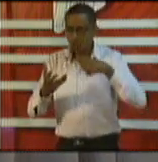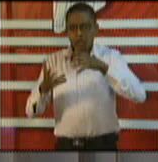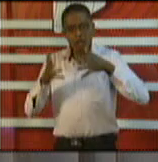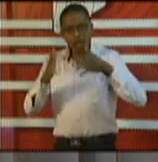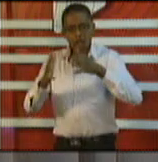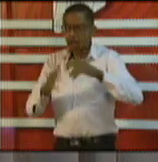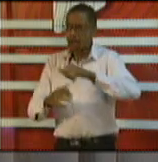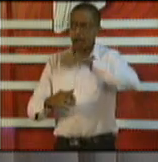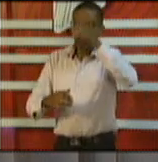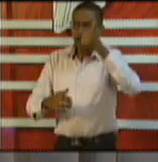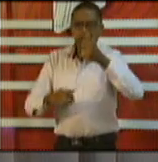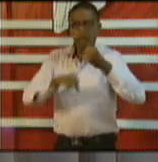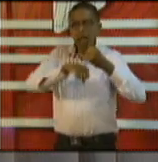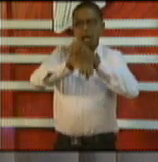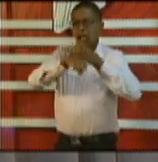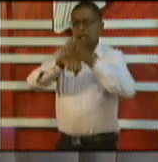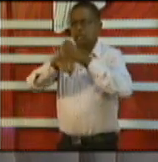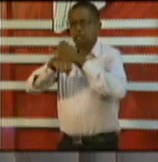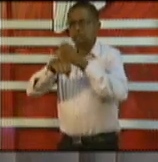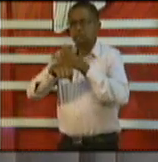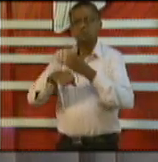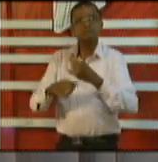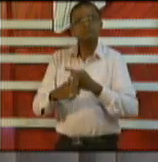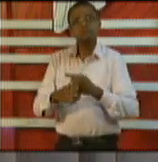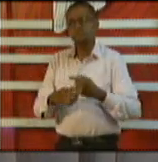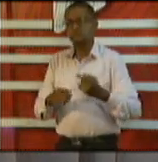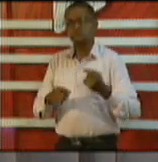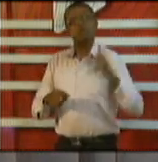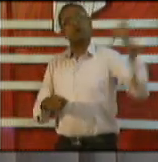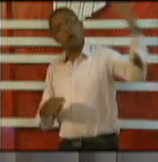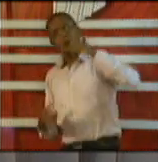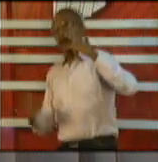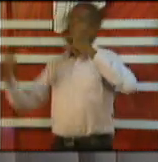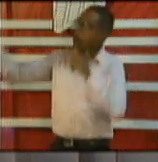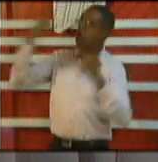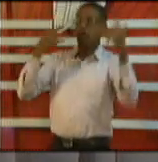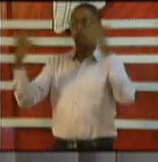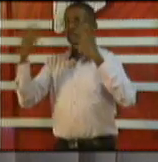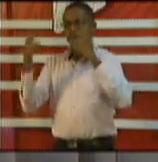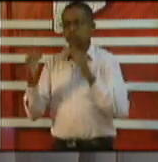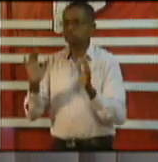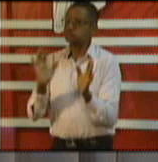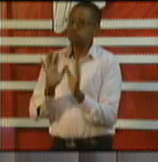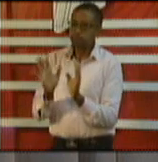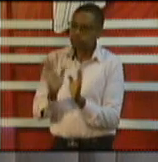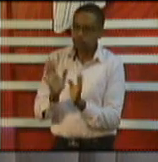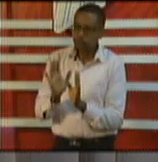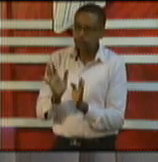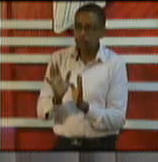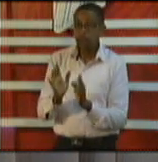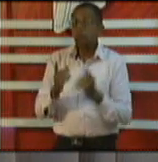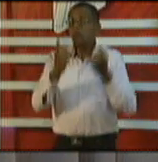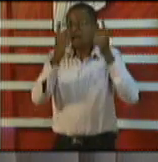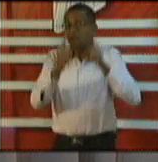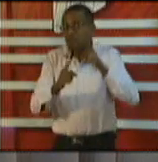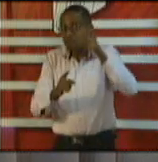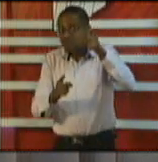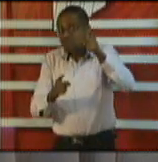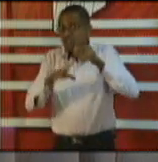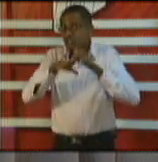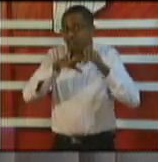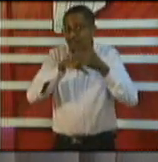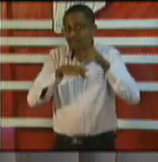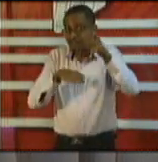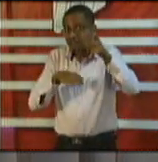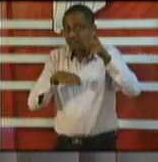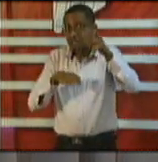become jumping points and springboards into trinidad and tobago so what is going on in jamaica and them having international